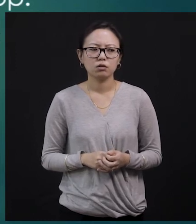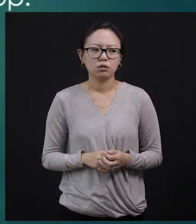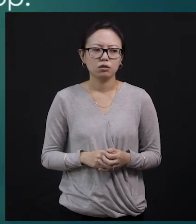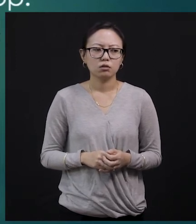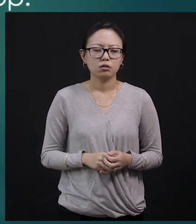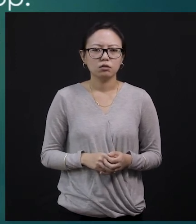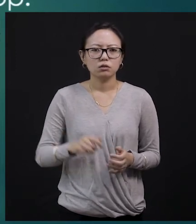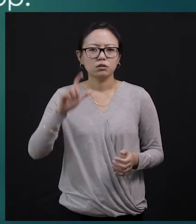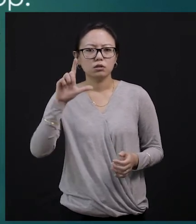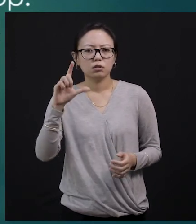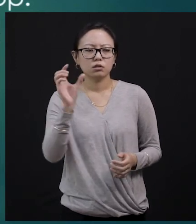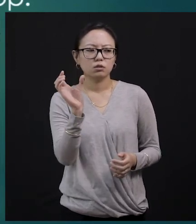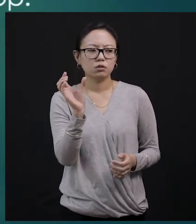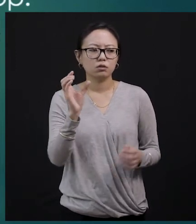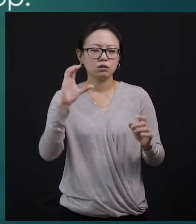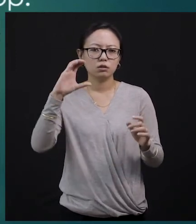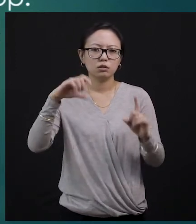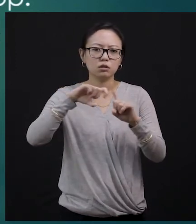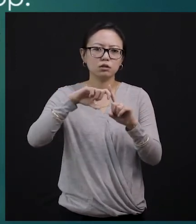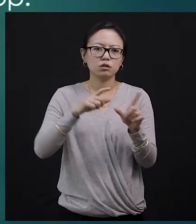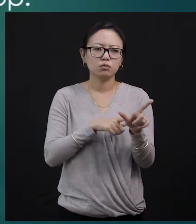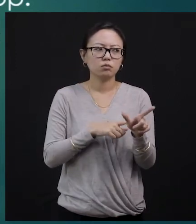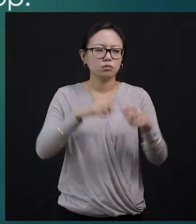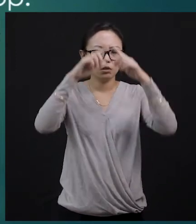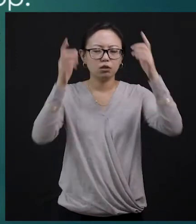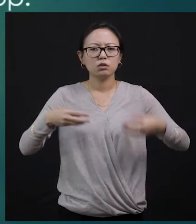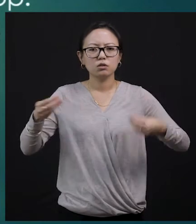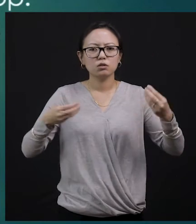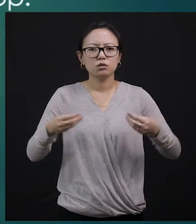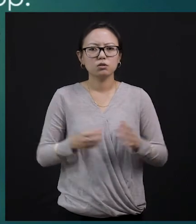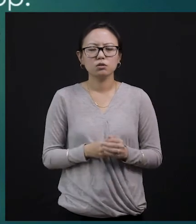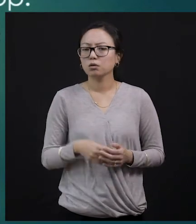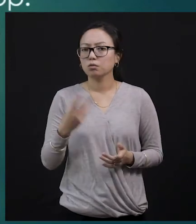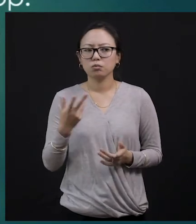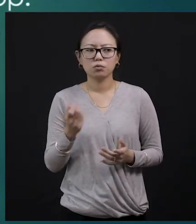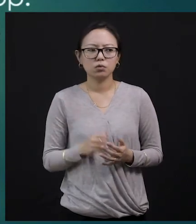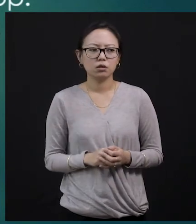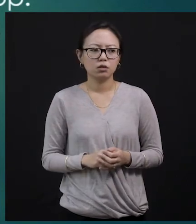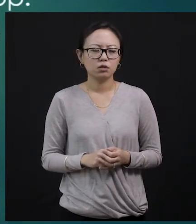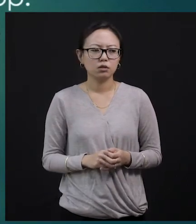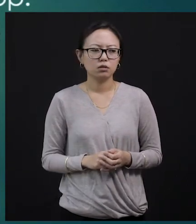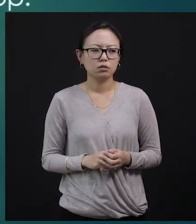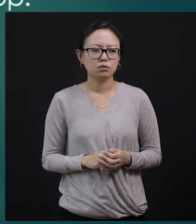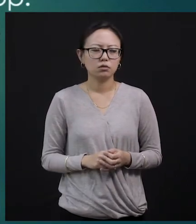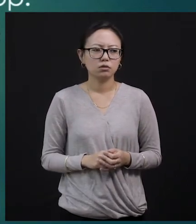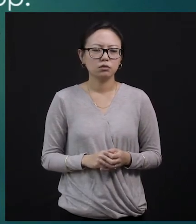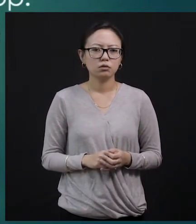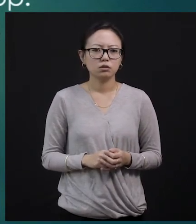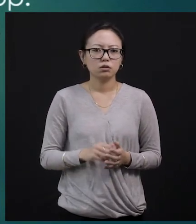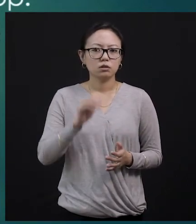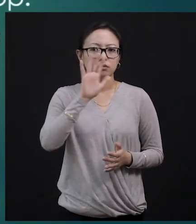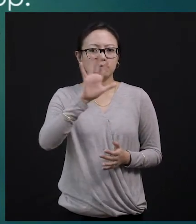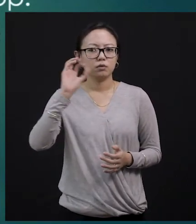talked about Lucky Dip, right? So, he runs a shop like that. A person can buy six discs for 50 pies. You know what is 50